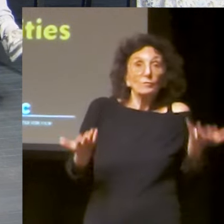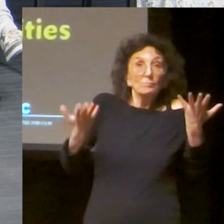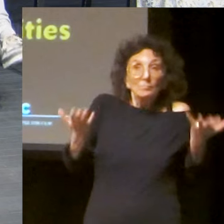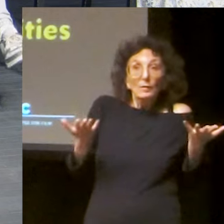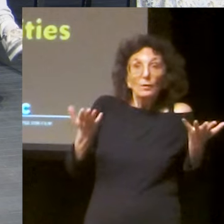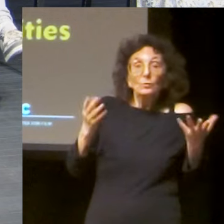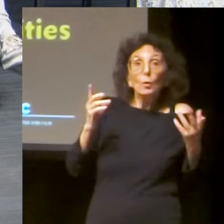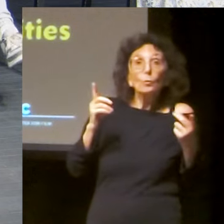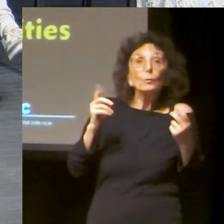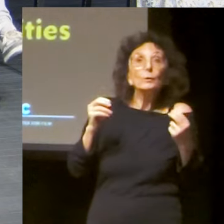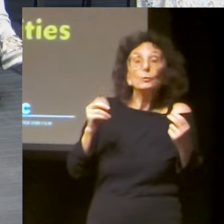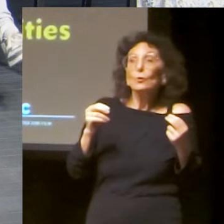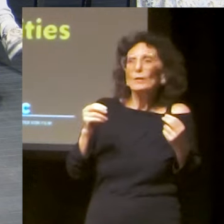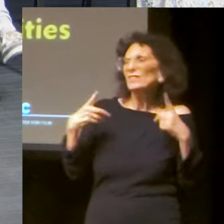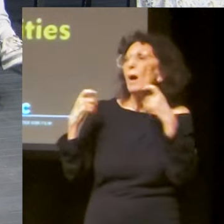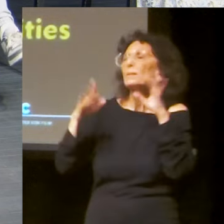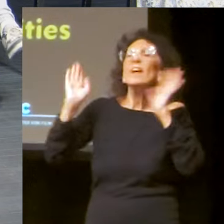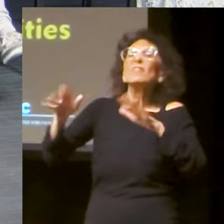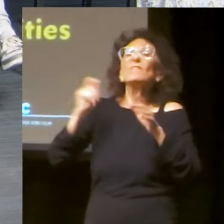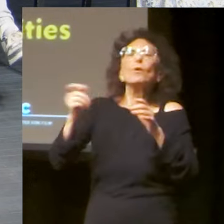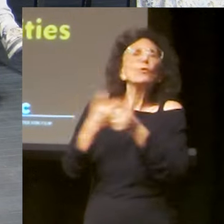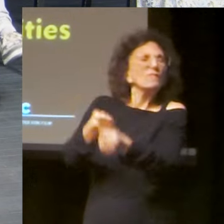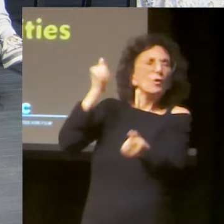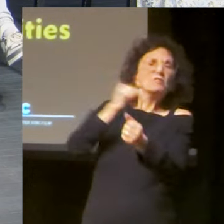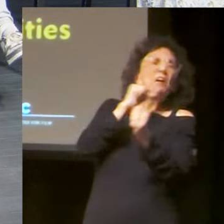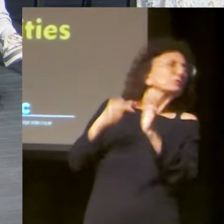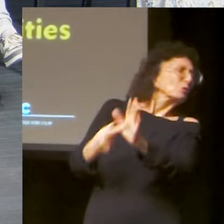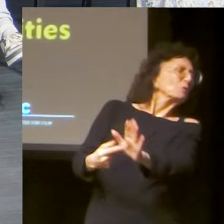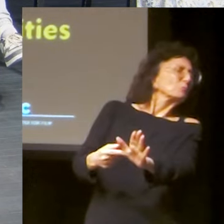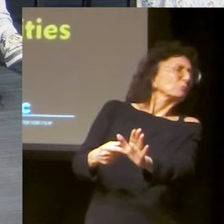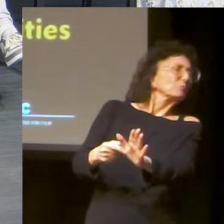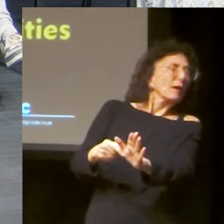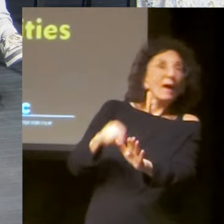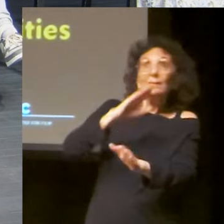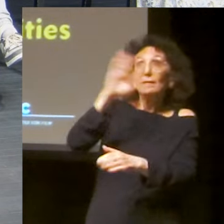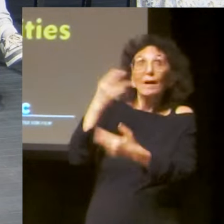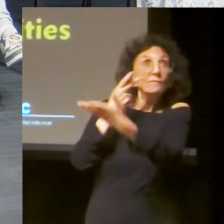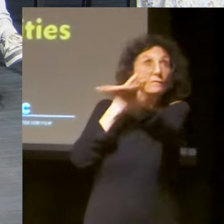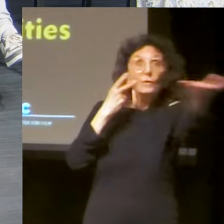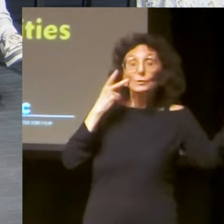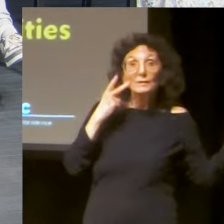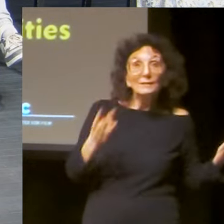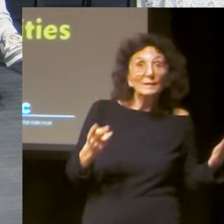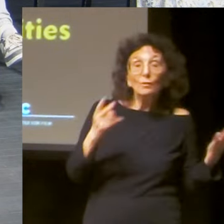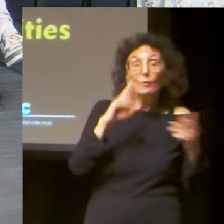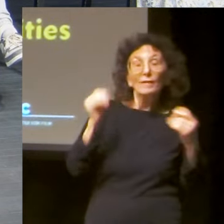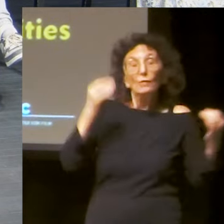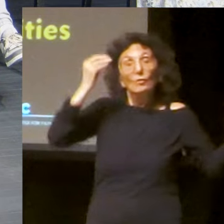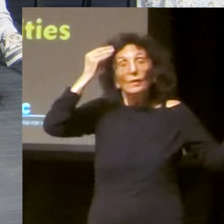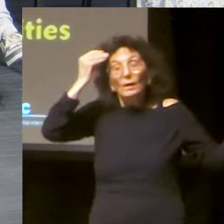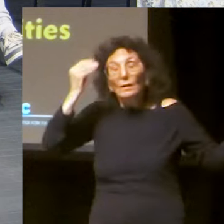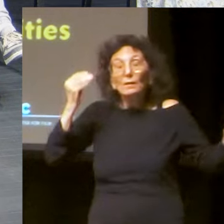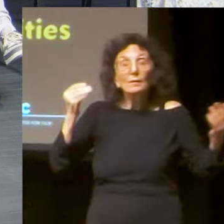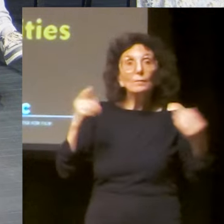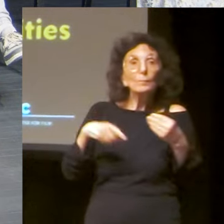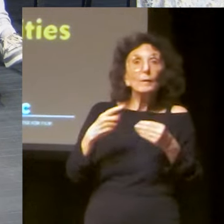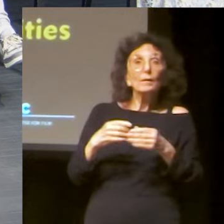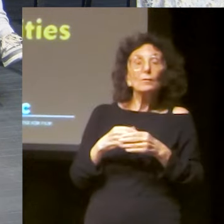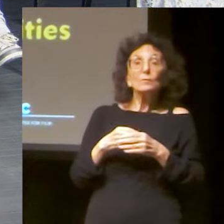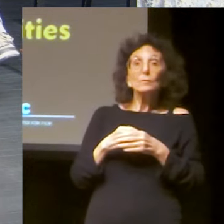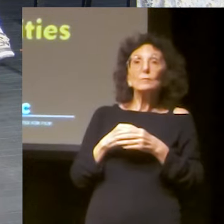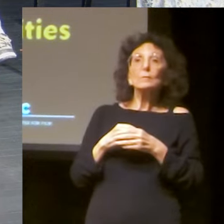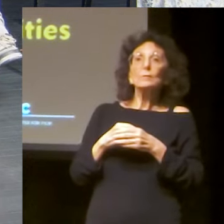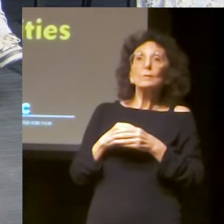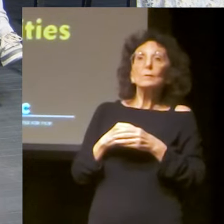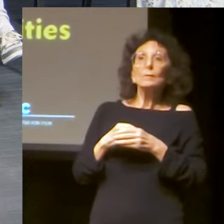very much. I don't think that many people in mainstream America does. There's a question of, do you just avoid it because it's